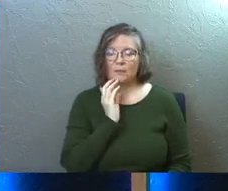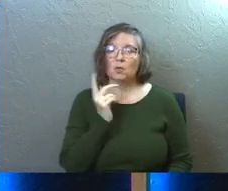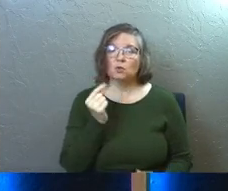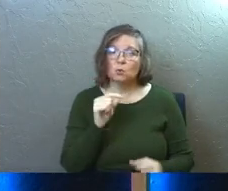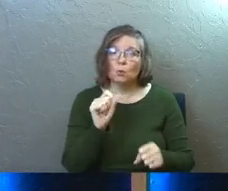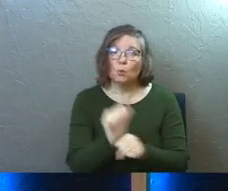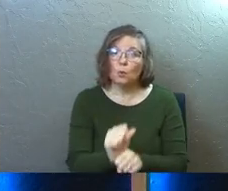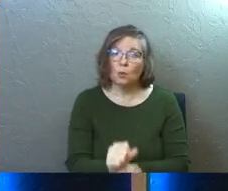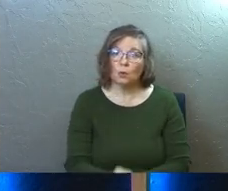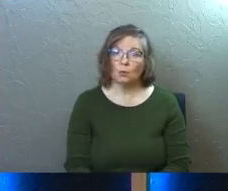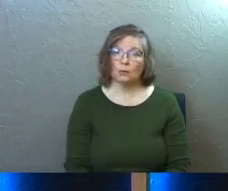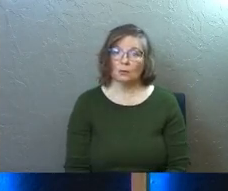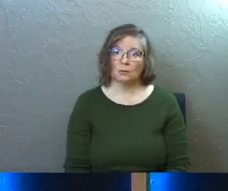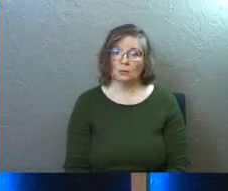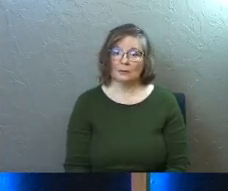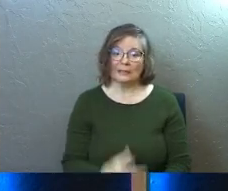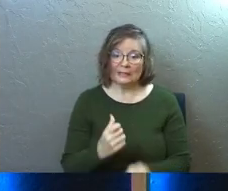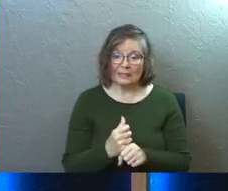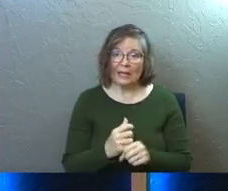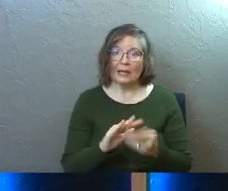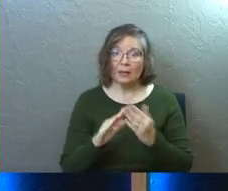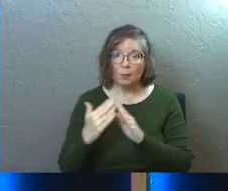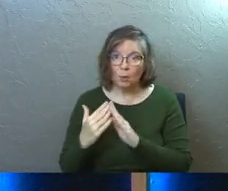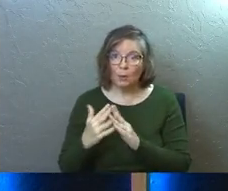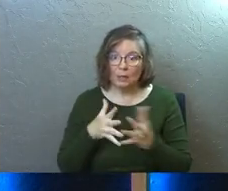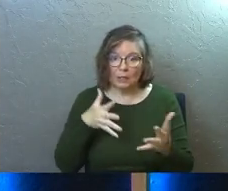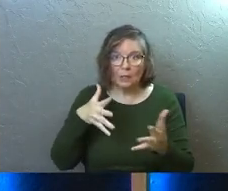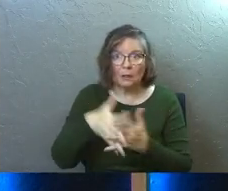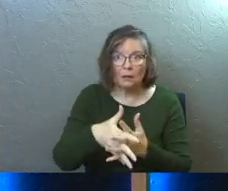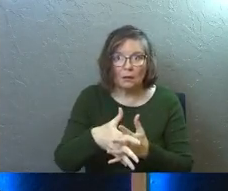Do the work. Get in community.